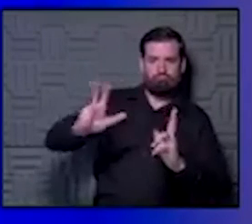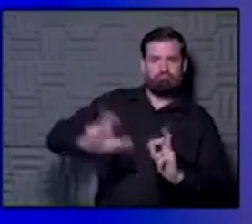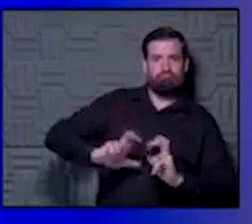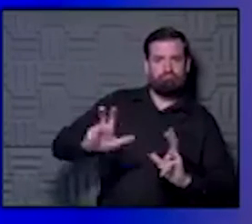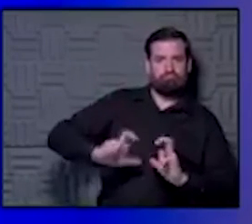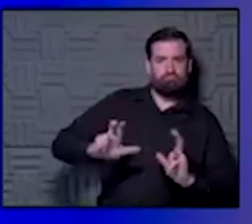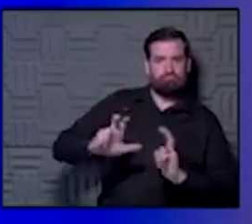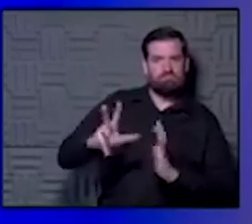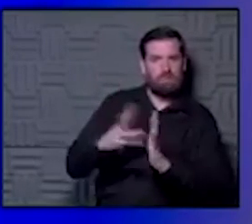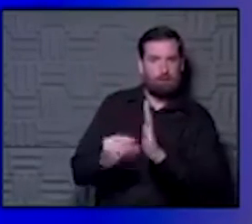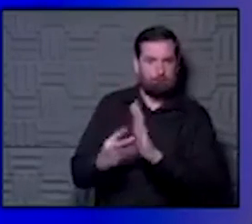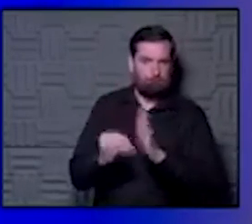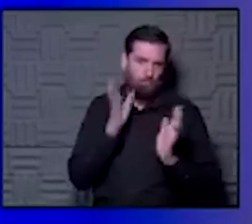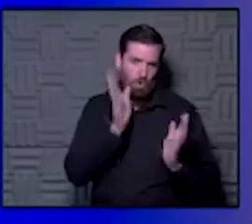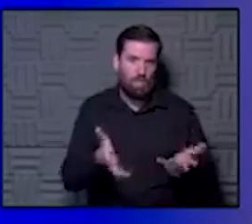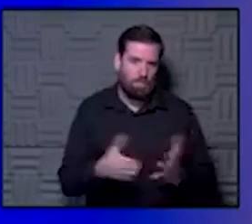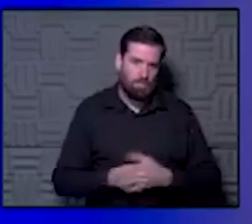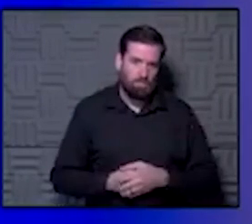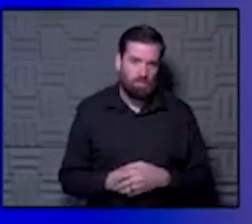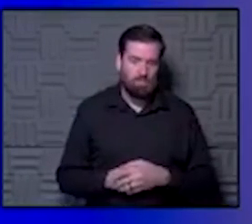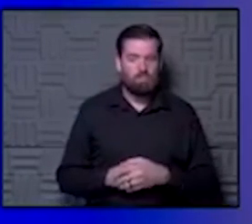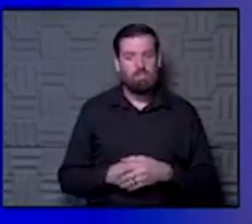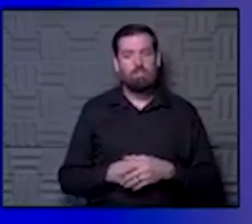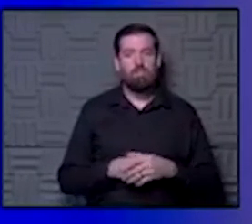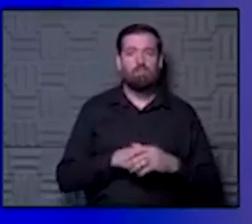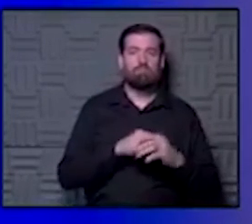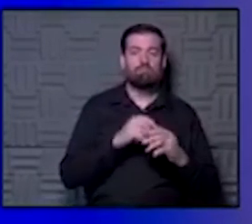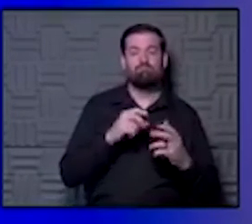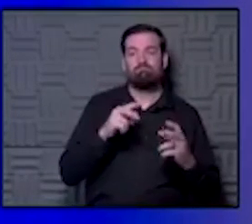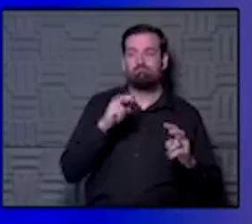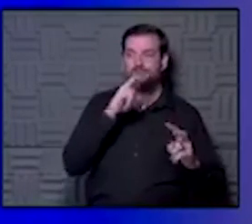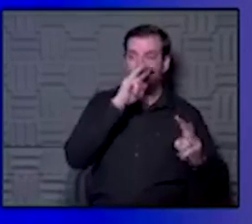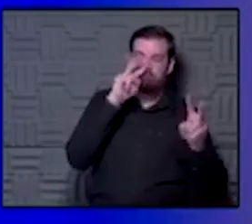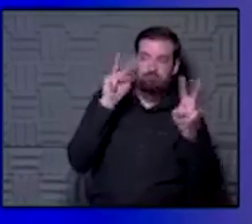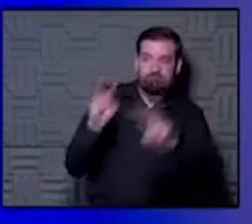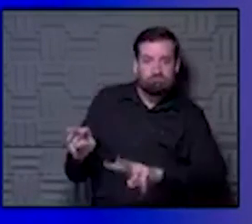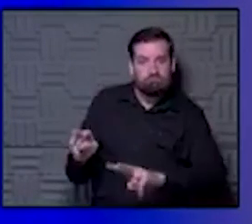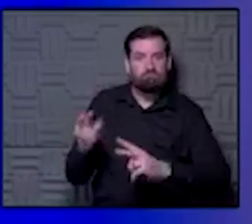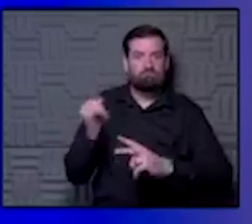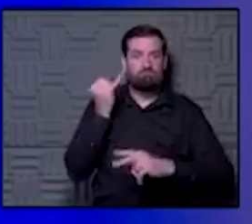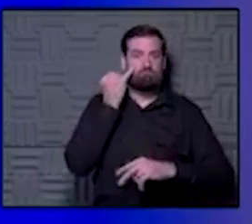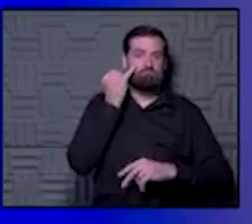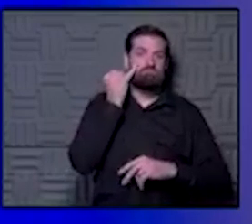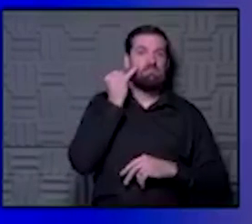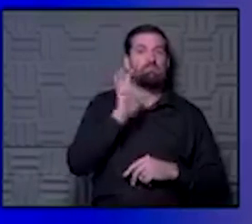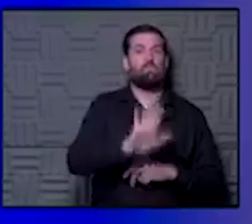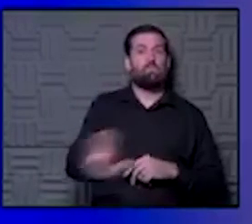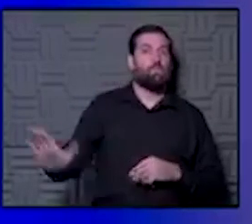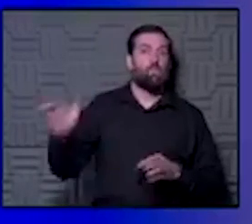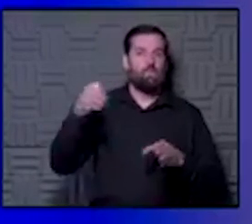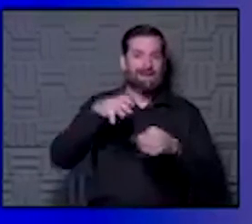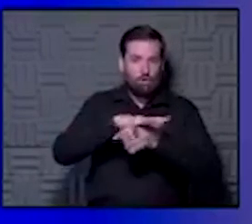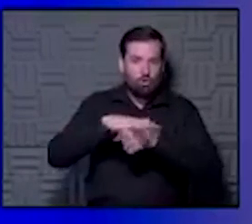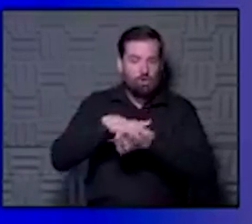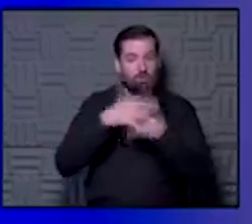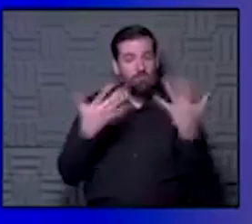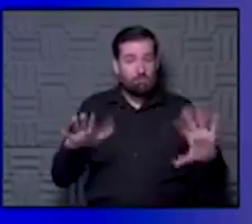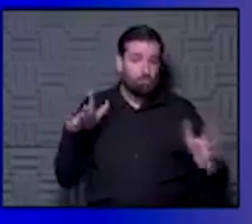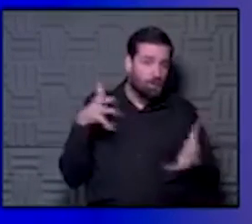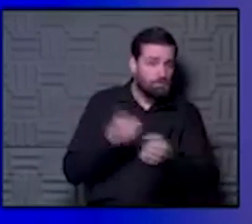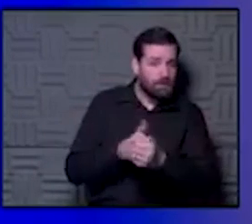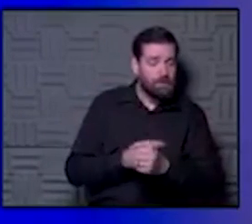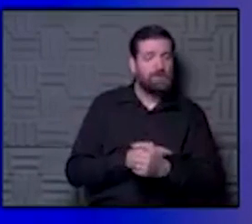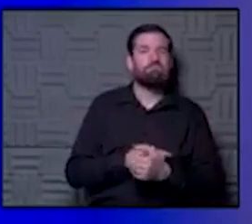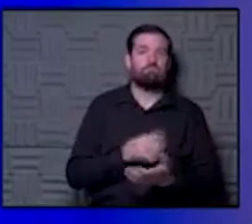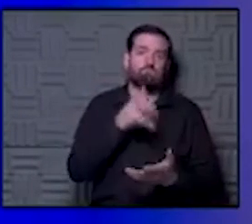wear their mask properly. So if you can, everybody can go look up, see if their particular area is, has been updated in guidance